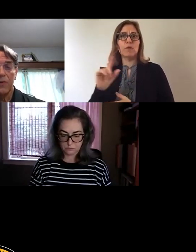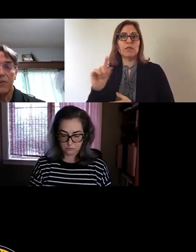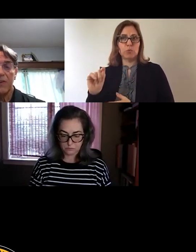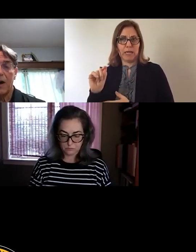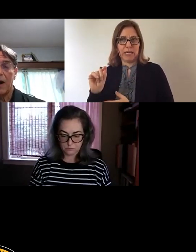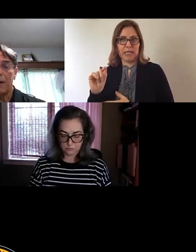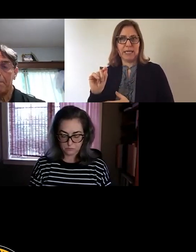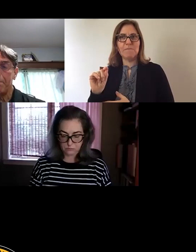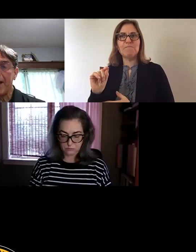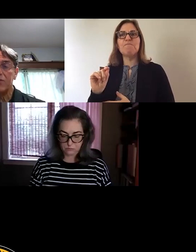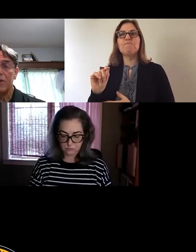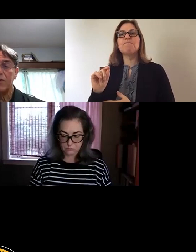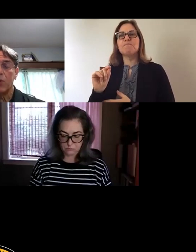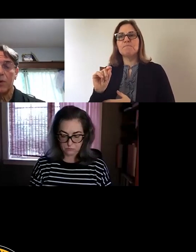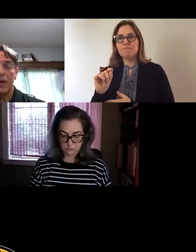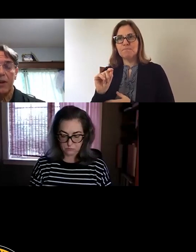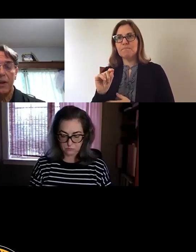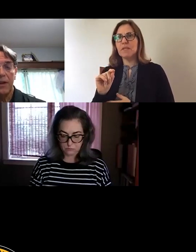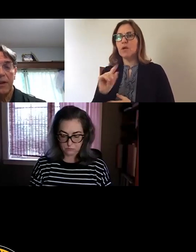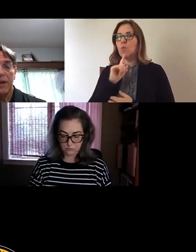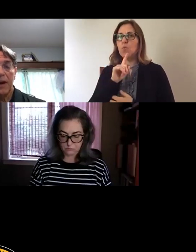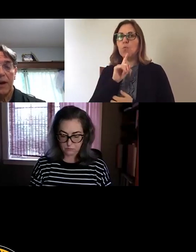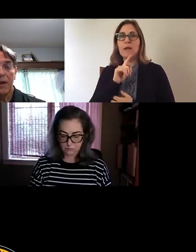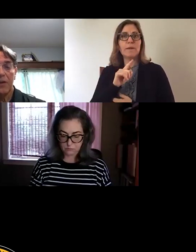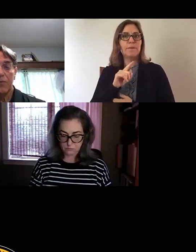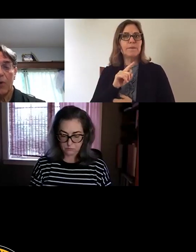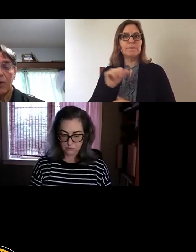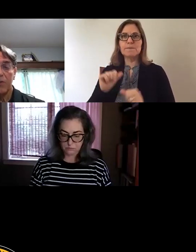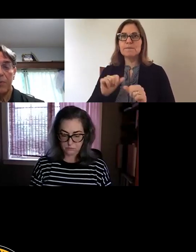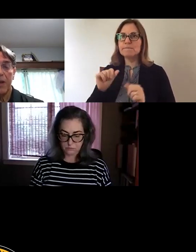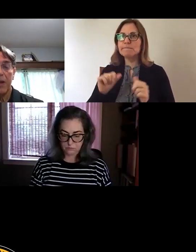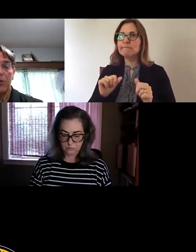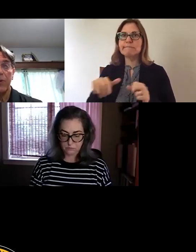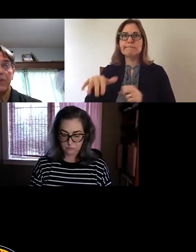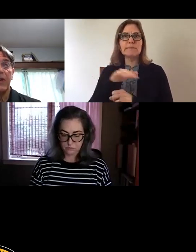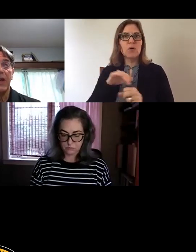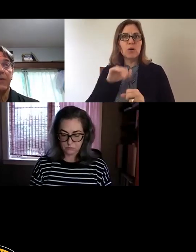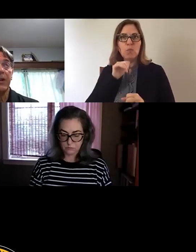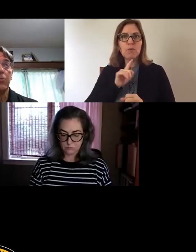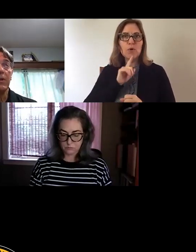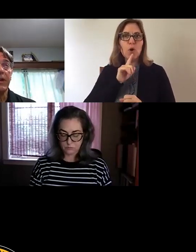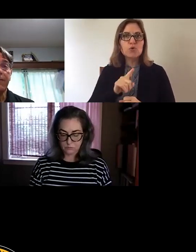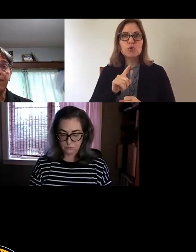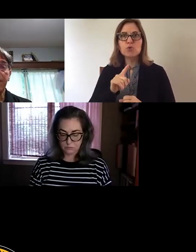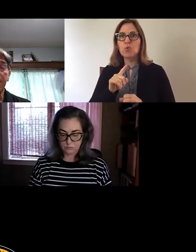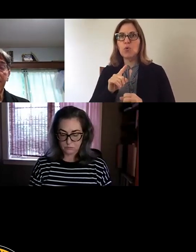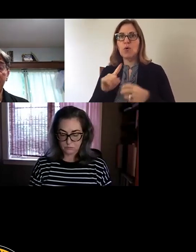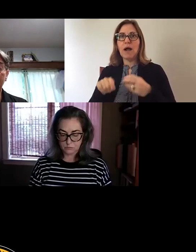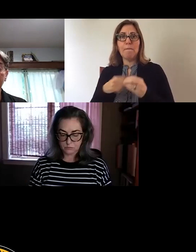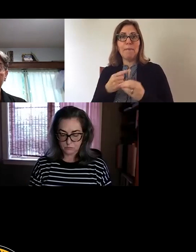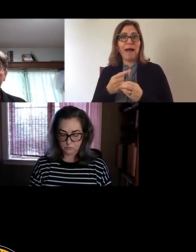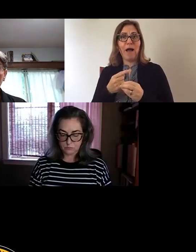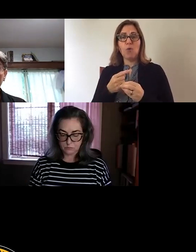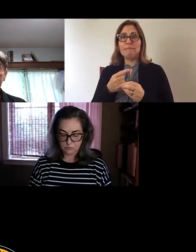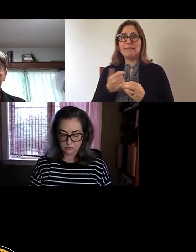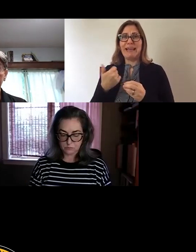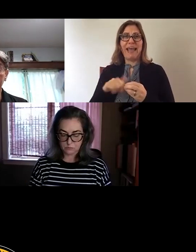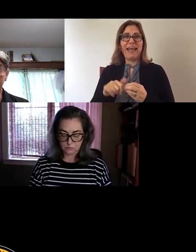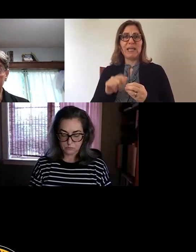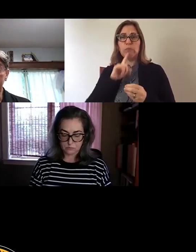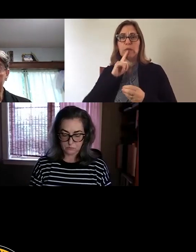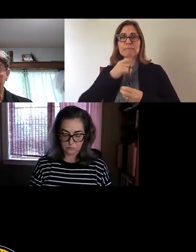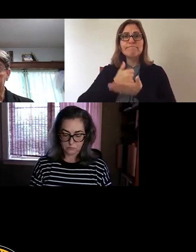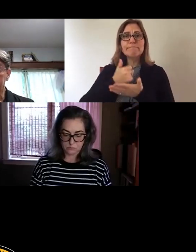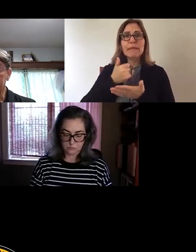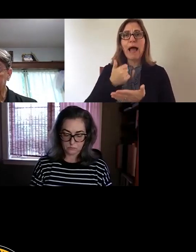There was mass uncertainty as far as being able to receive any relief. That wasn't,